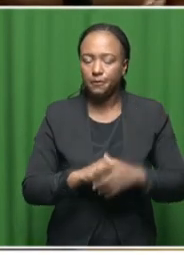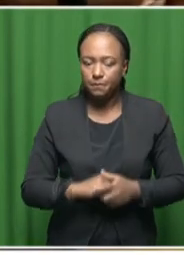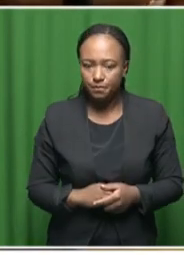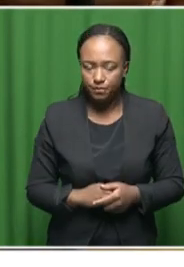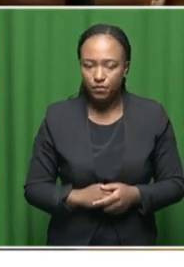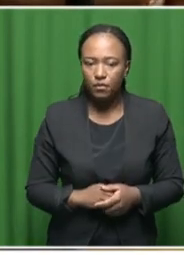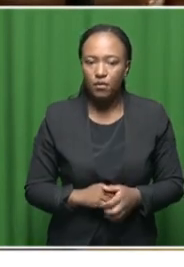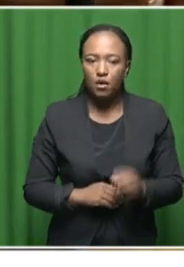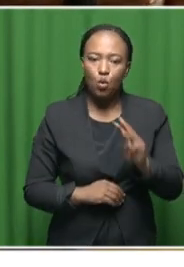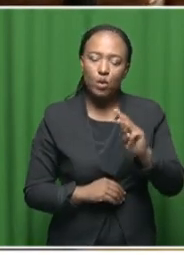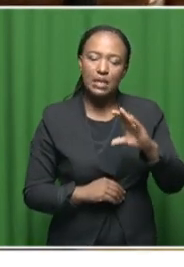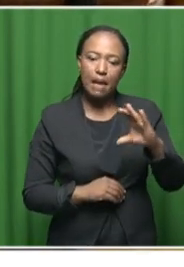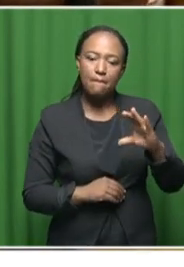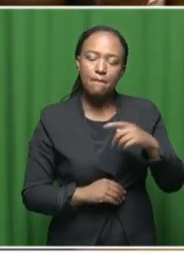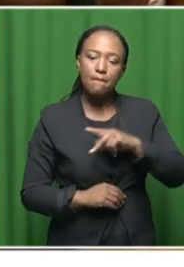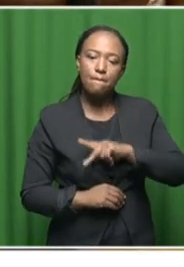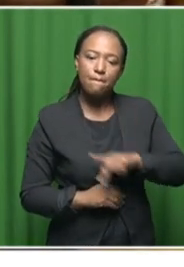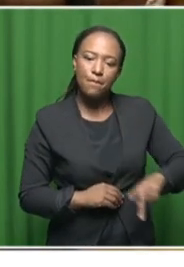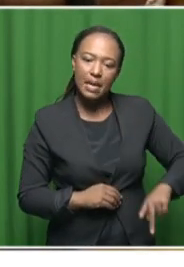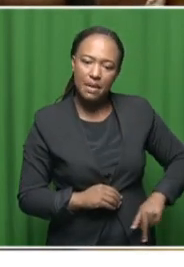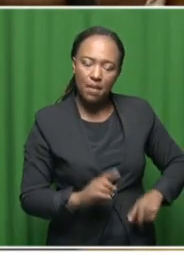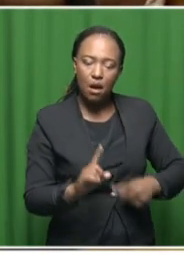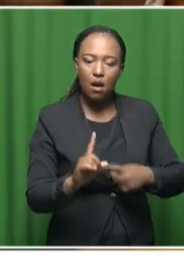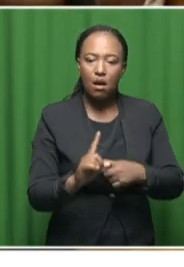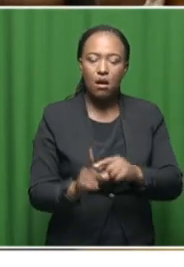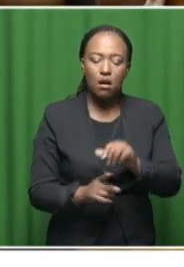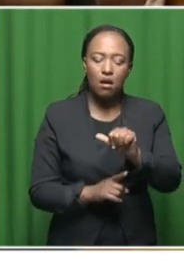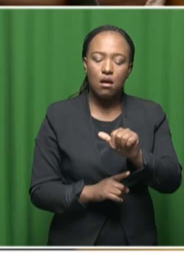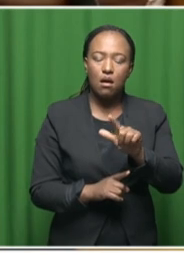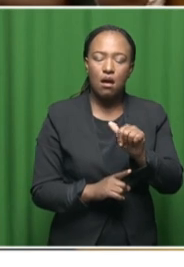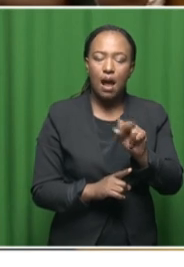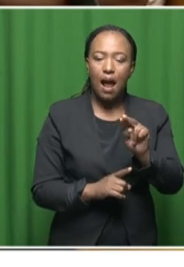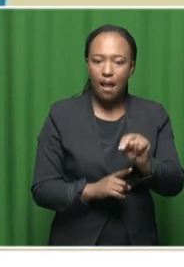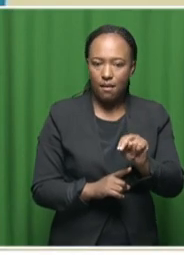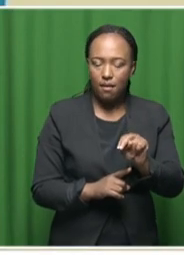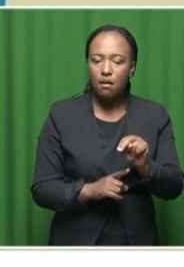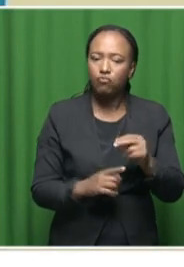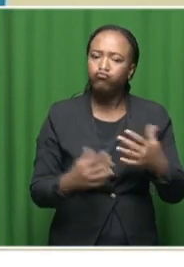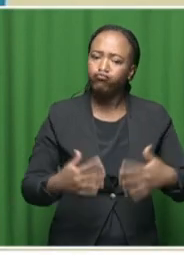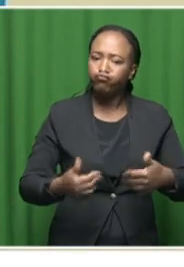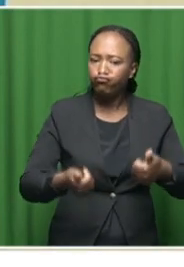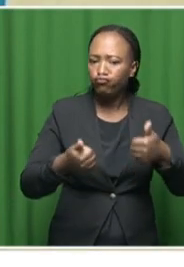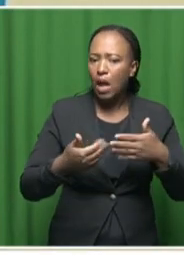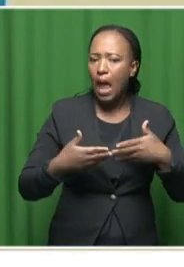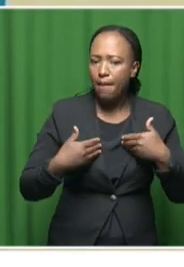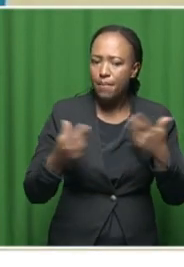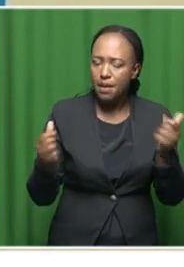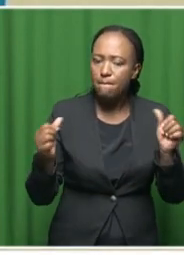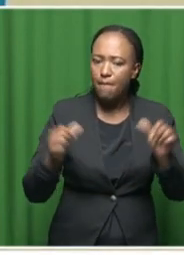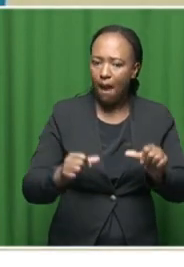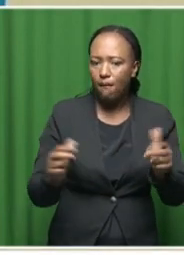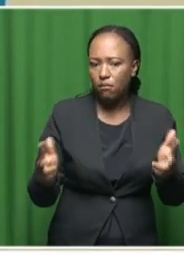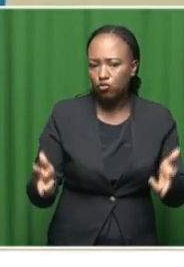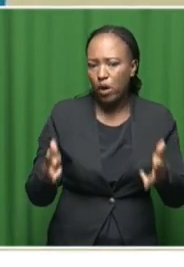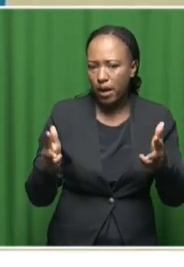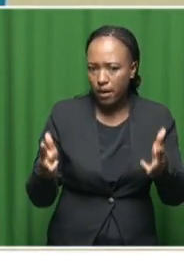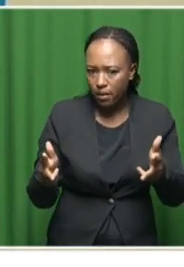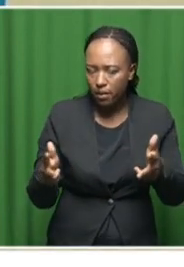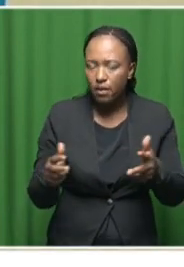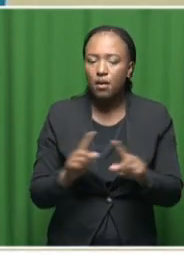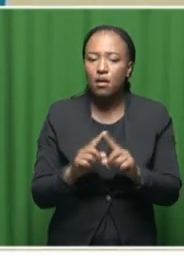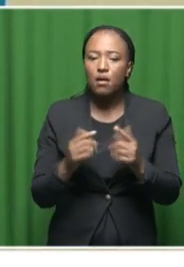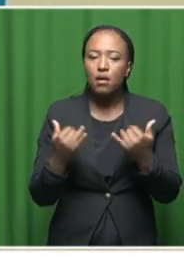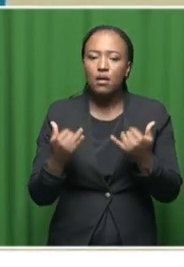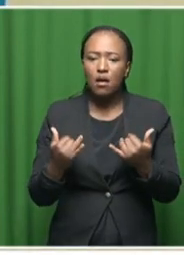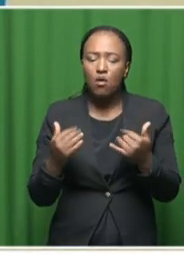Premier Alan Windy has welcomed the resumption of the service. The provincial government is advocating for the devolution